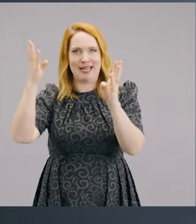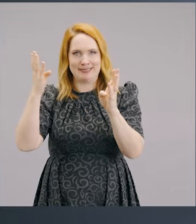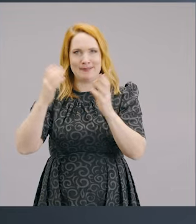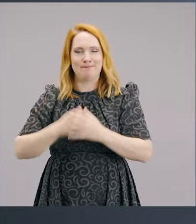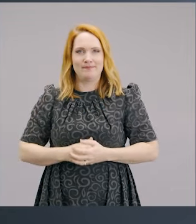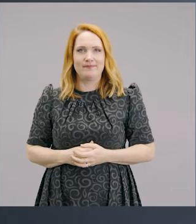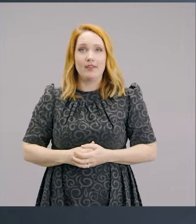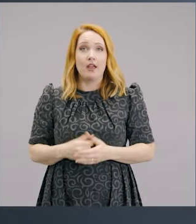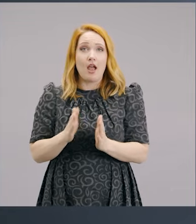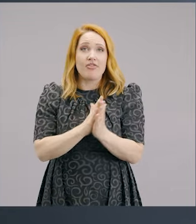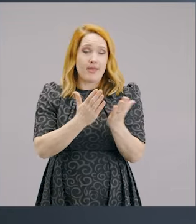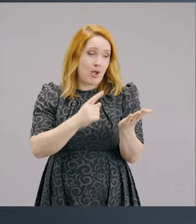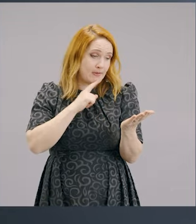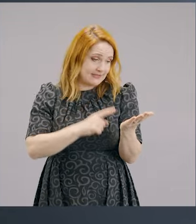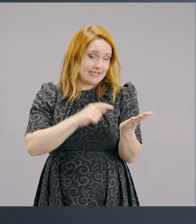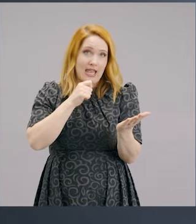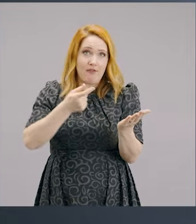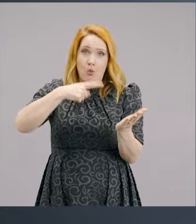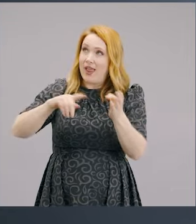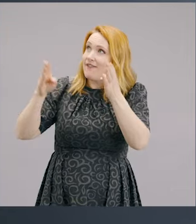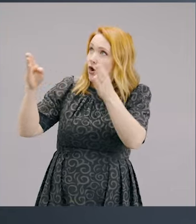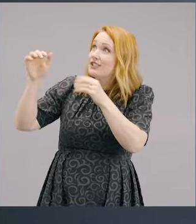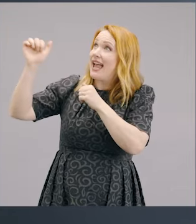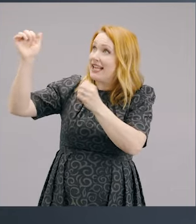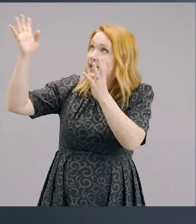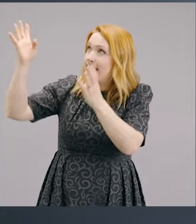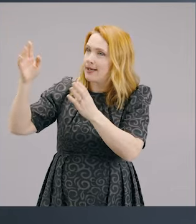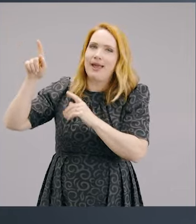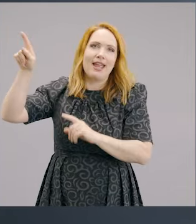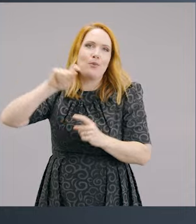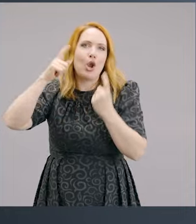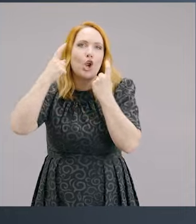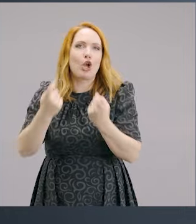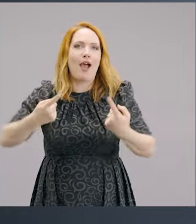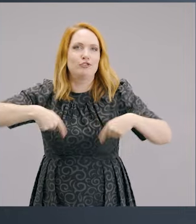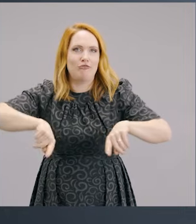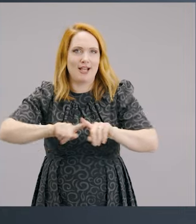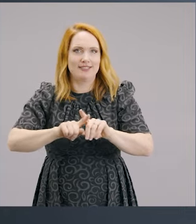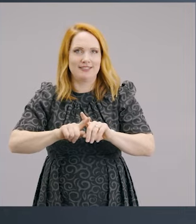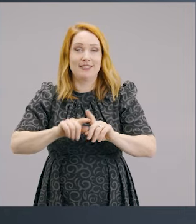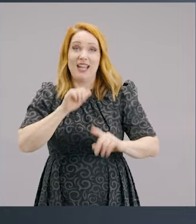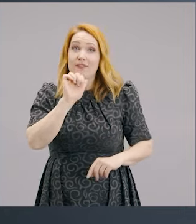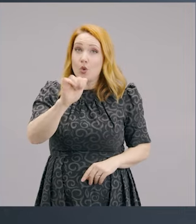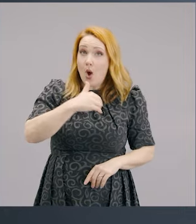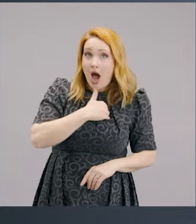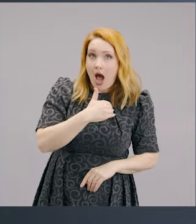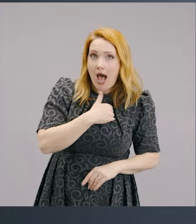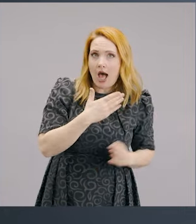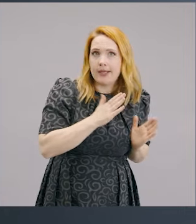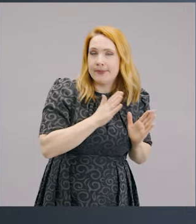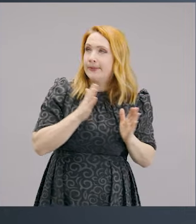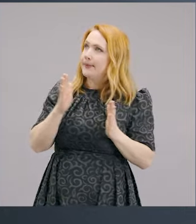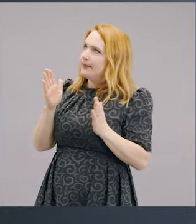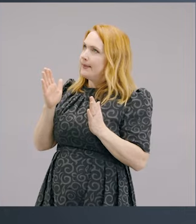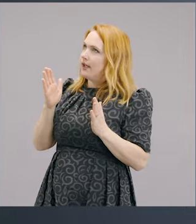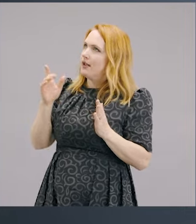Bible says that if we worry about the Kingdom of God, He'll worry about our Kingdom for us. He says, If you put your heart towards me,